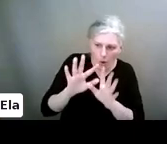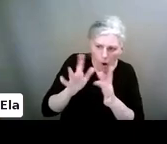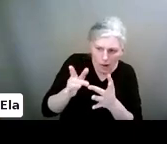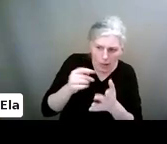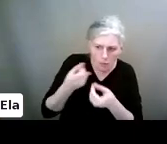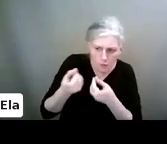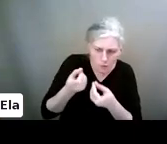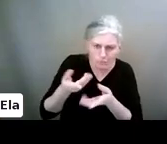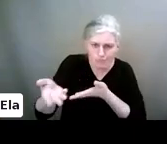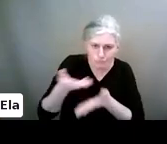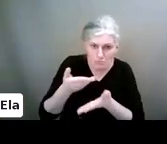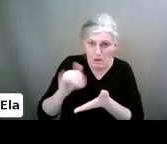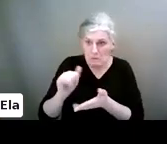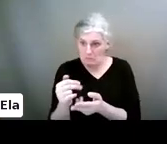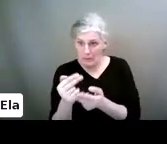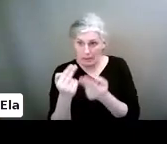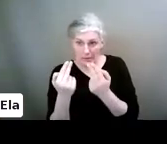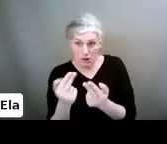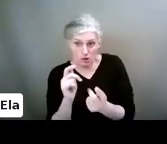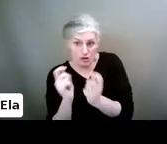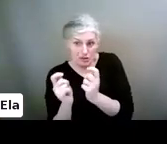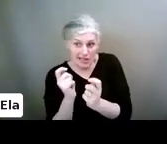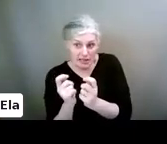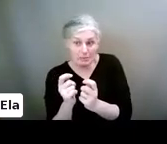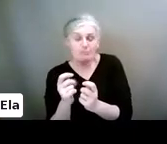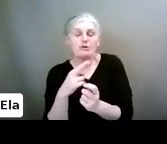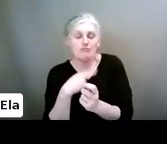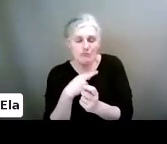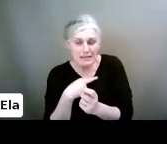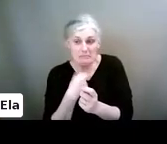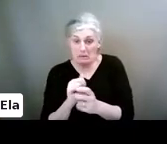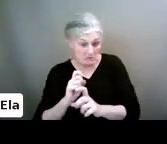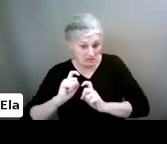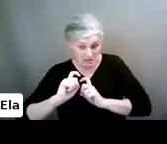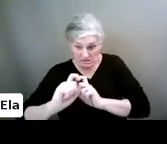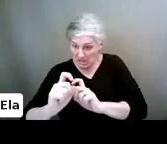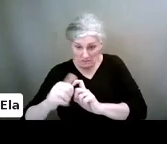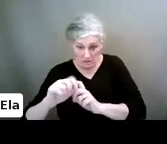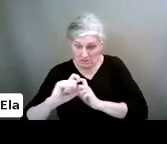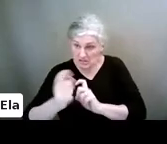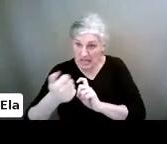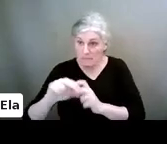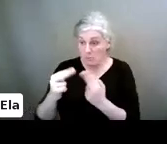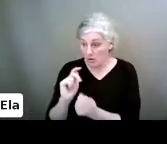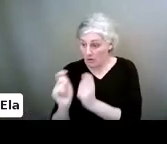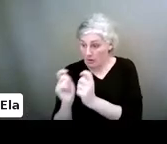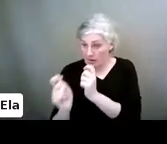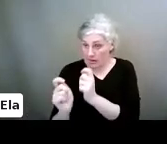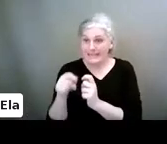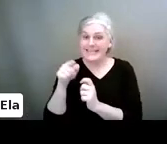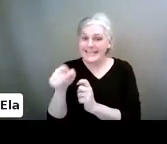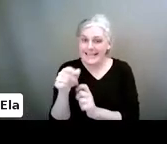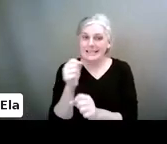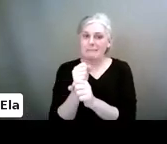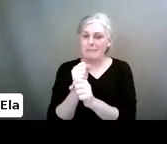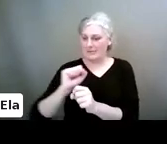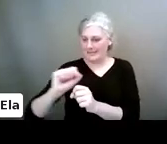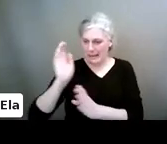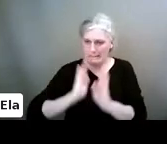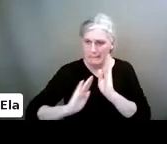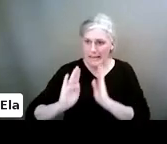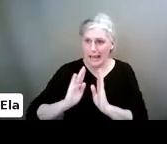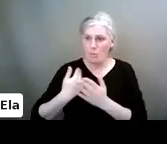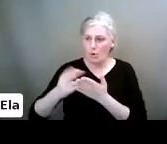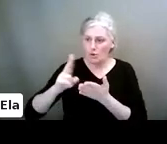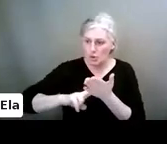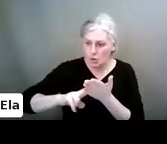may have to change. But it's all opening up the conversation. So it's not about the tool as such. It's more about their behavior, their use, their